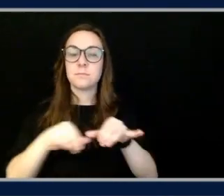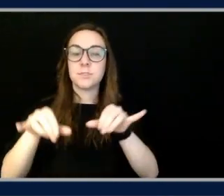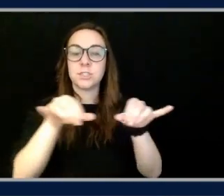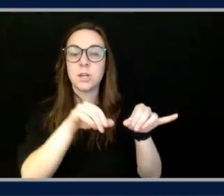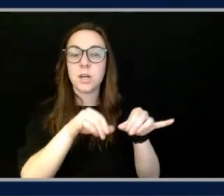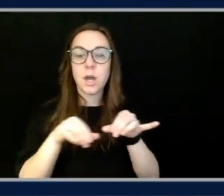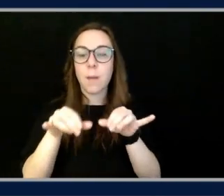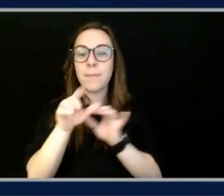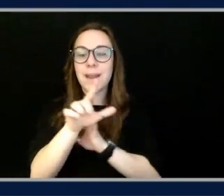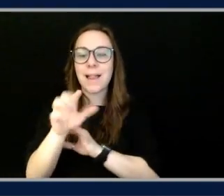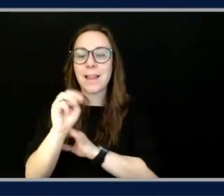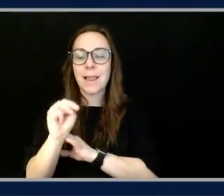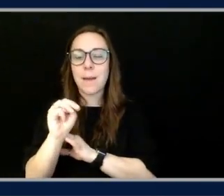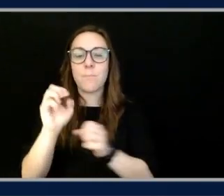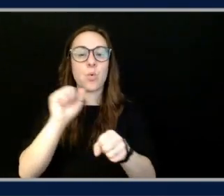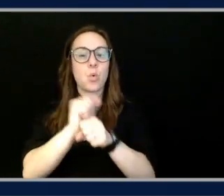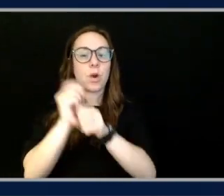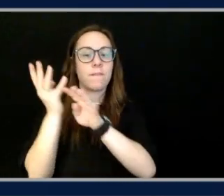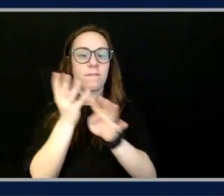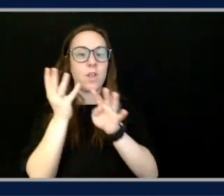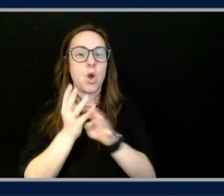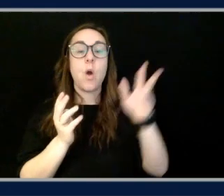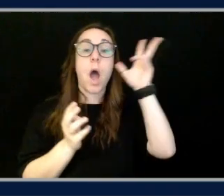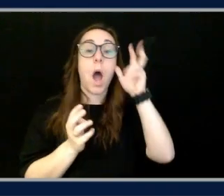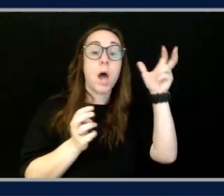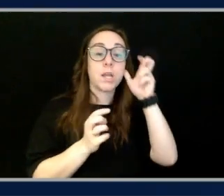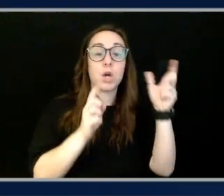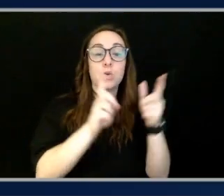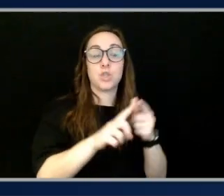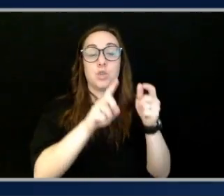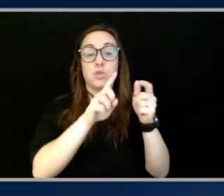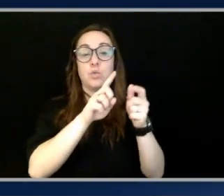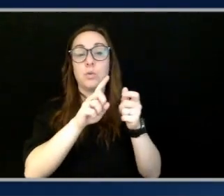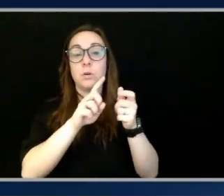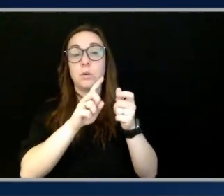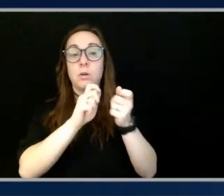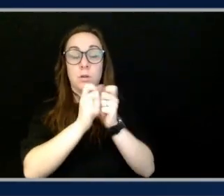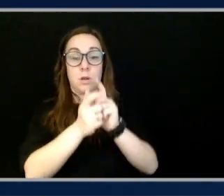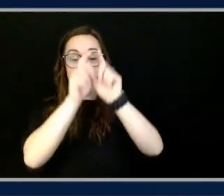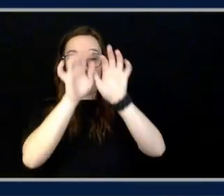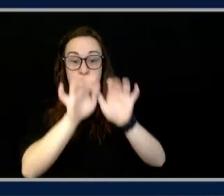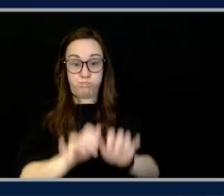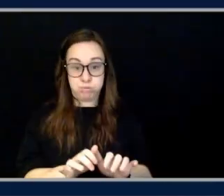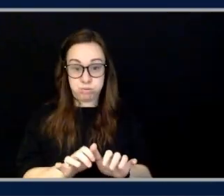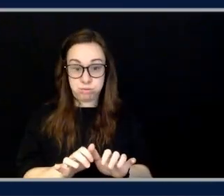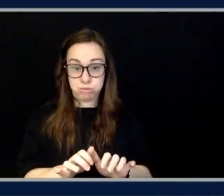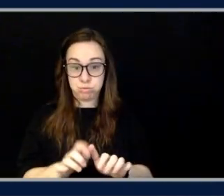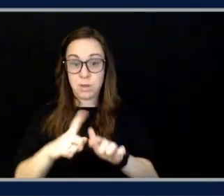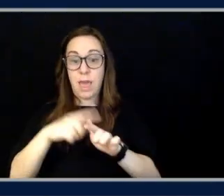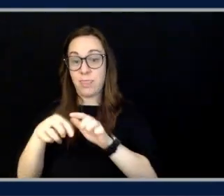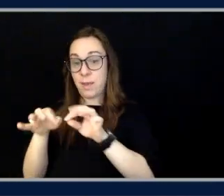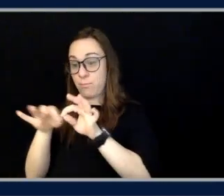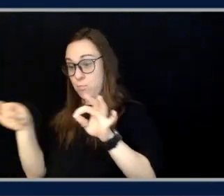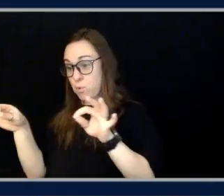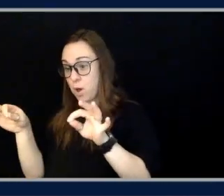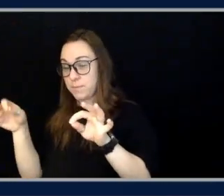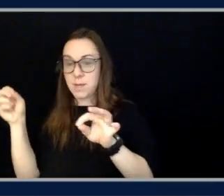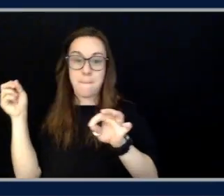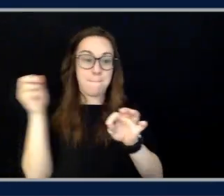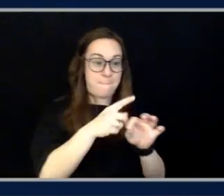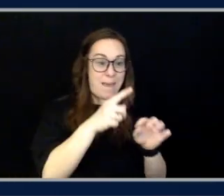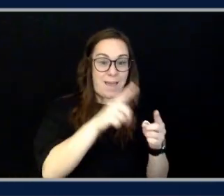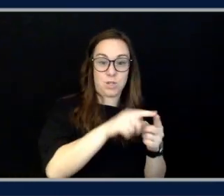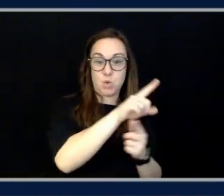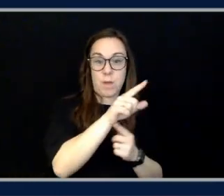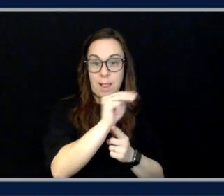audio to transcription, to text, then prompt, then back to the LLM. Is the expectation that multimodal